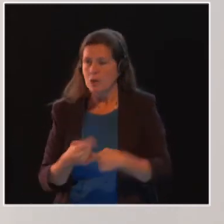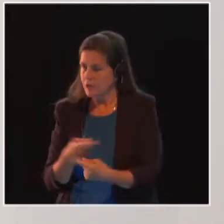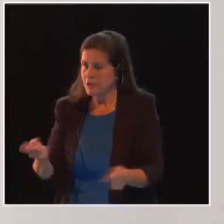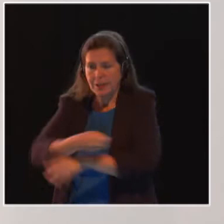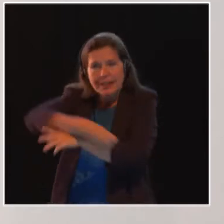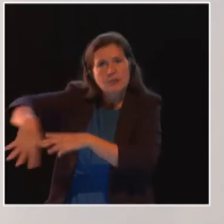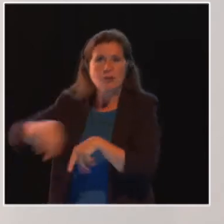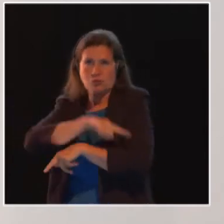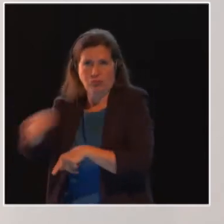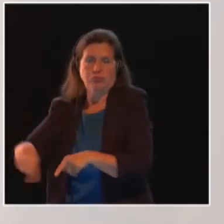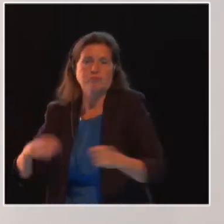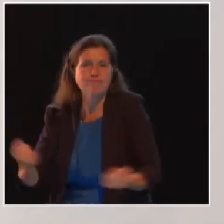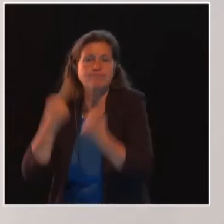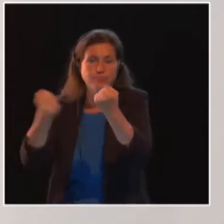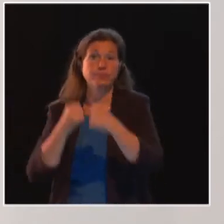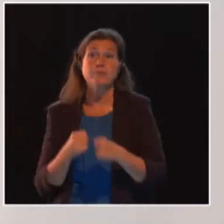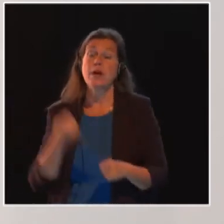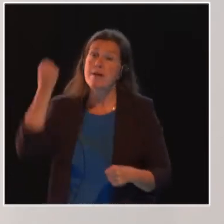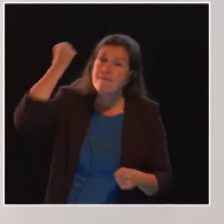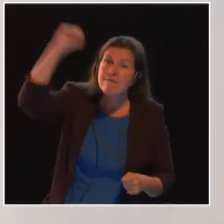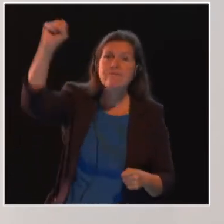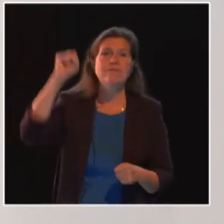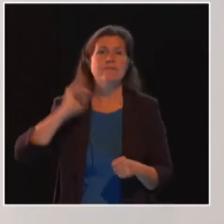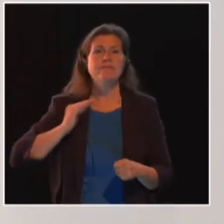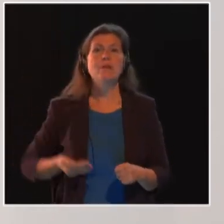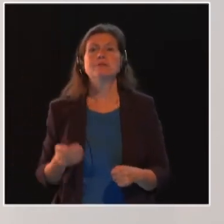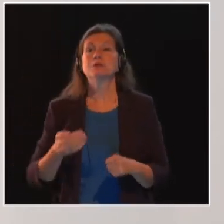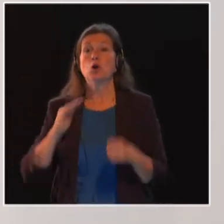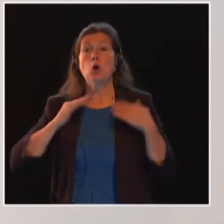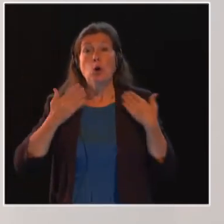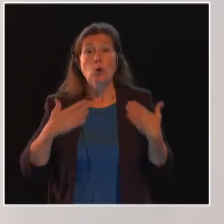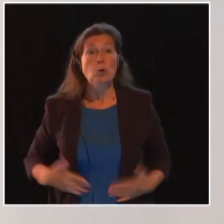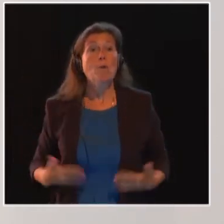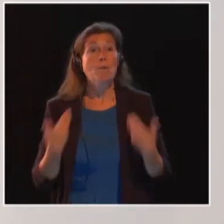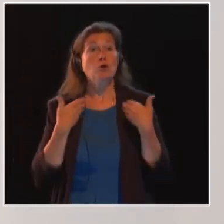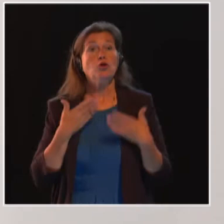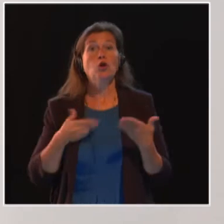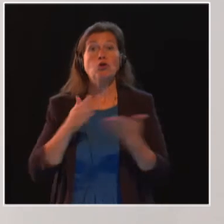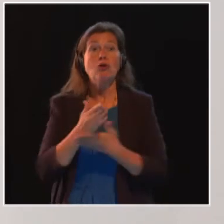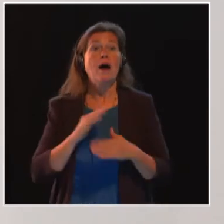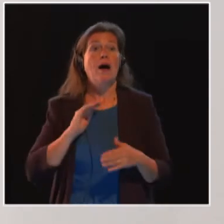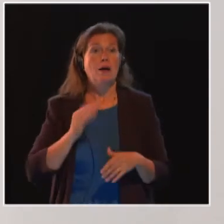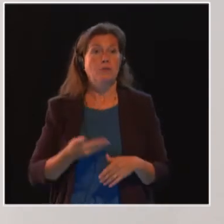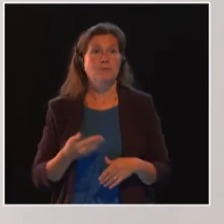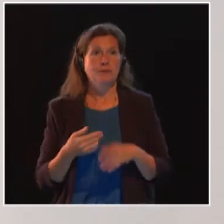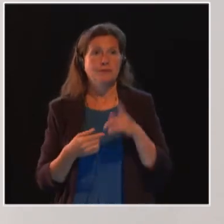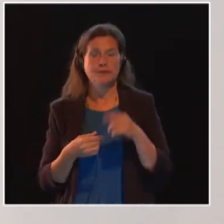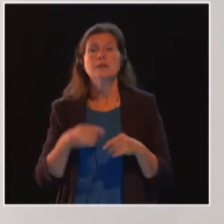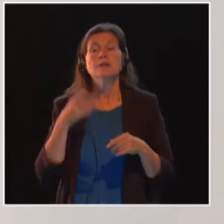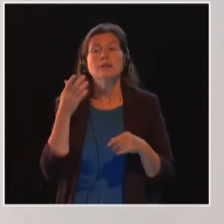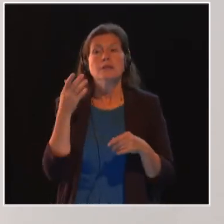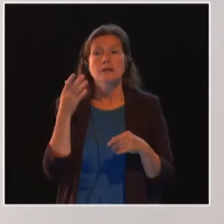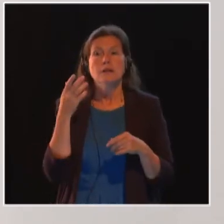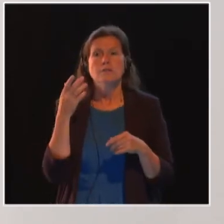to show that women human rights defenders and feminist movements are the ones to end violence against women. I don't know if anyone here has read a study